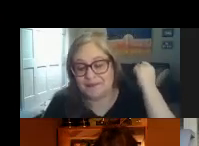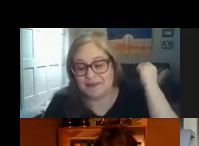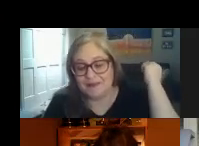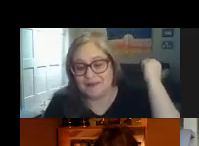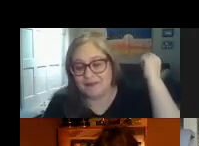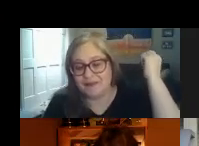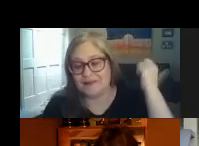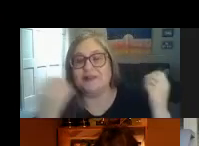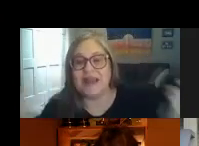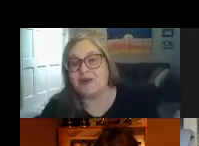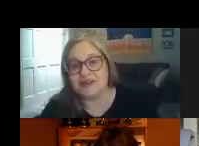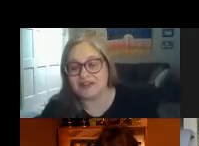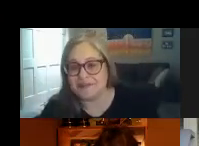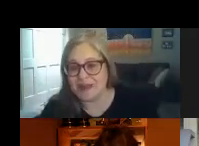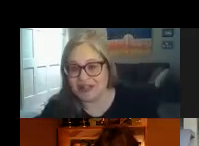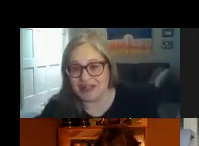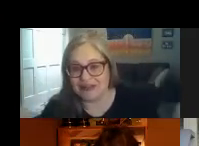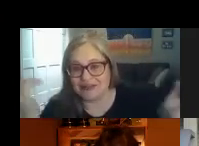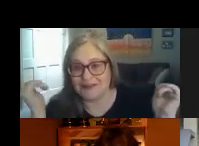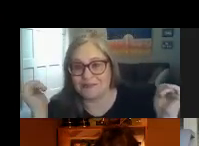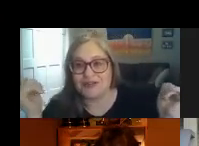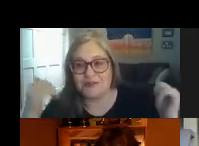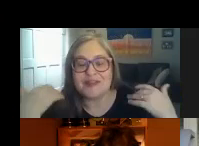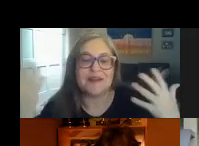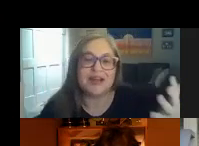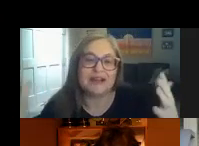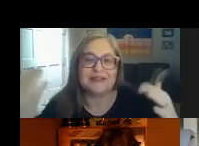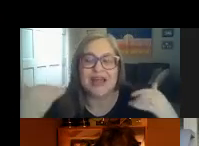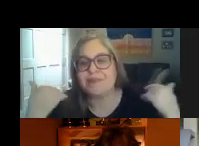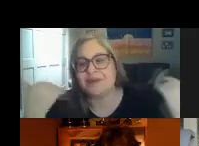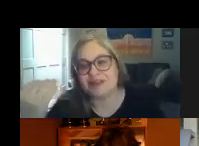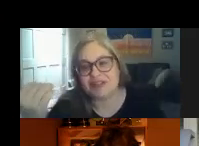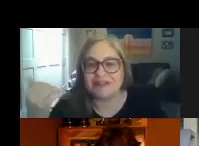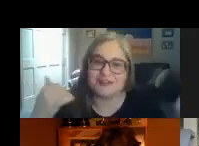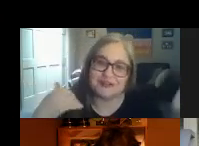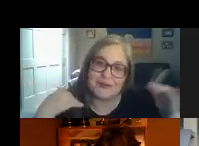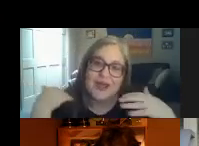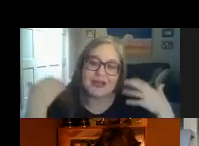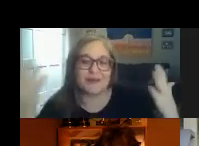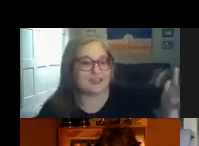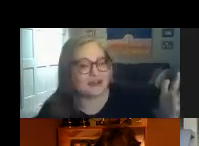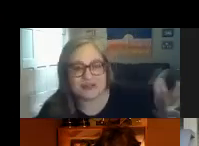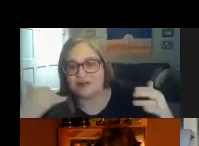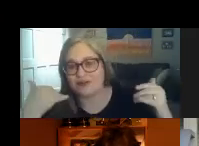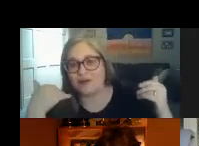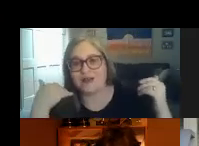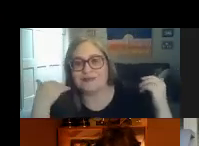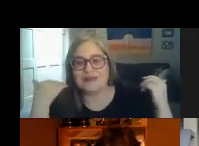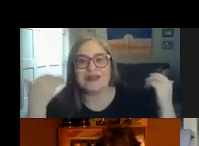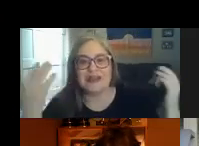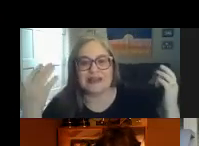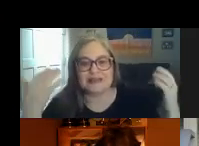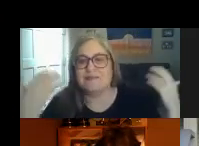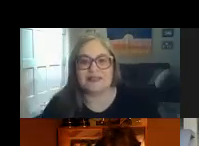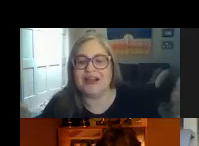the language of special ed much more than my child is happy or my child is doing well or my child is overwhelmed